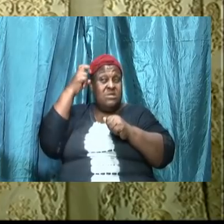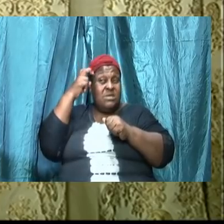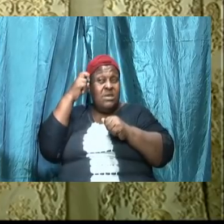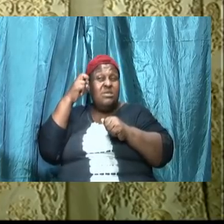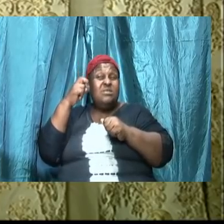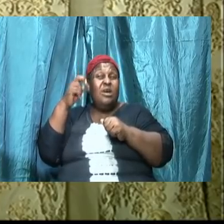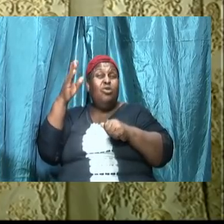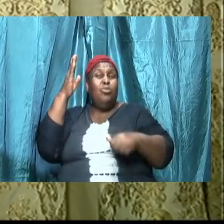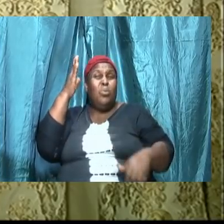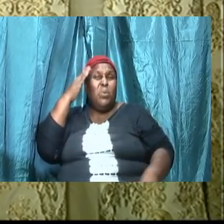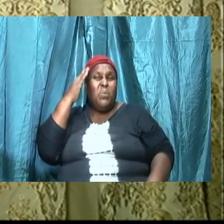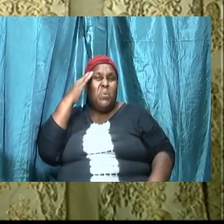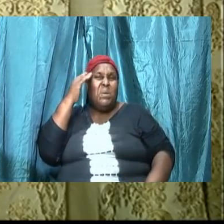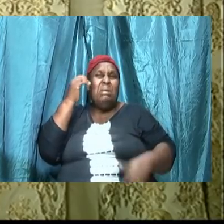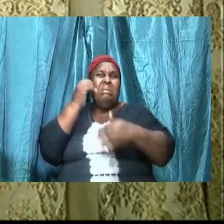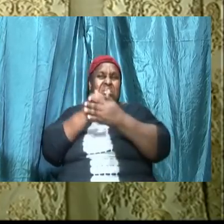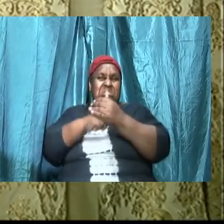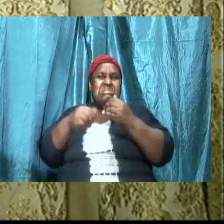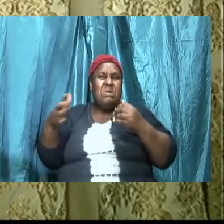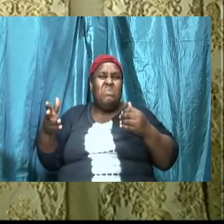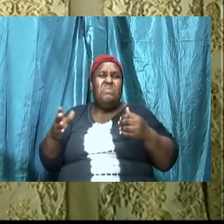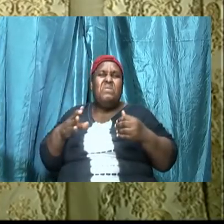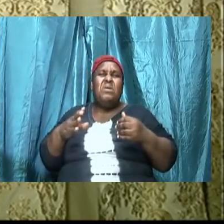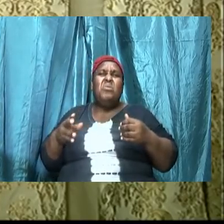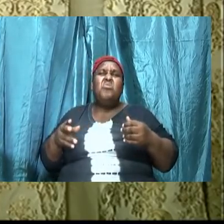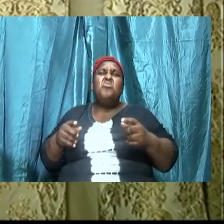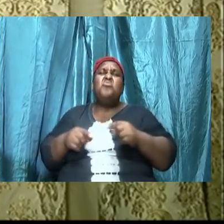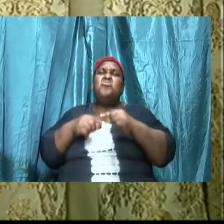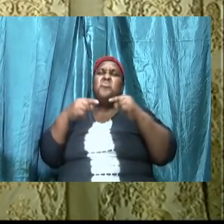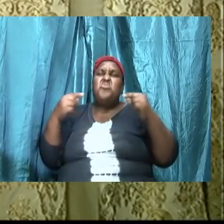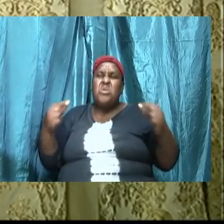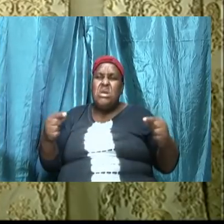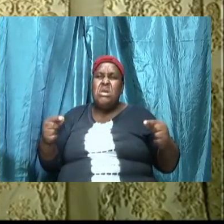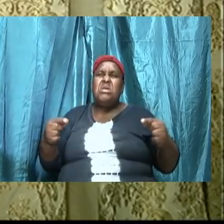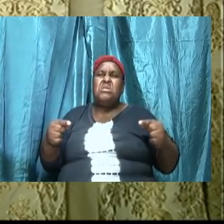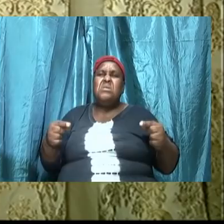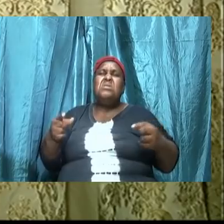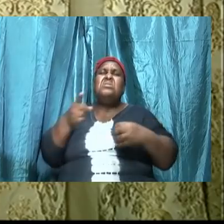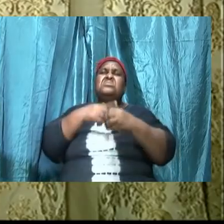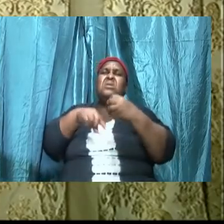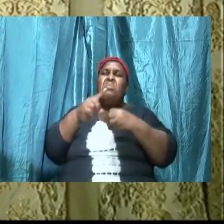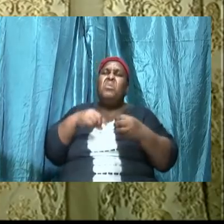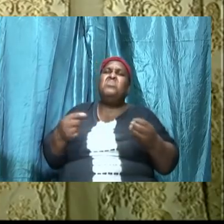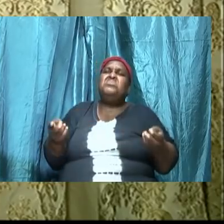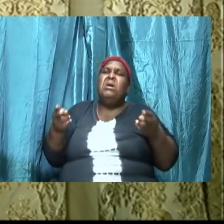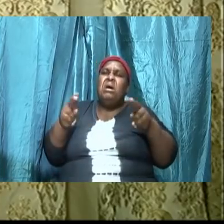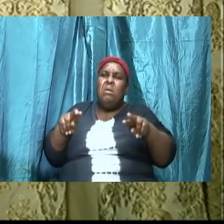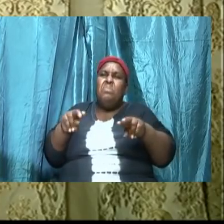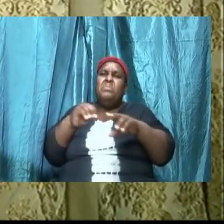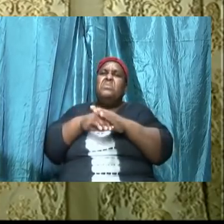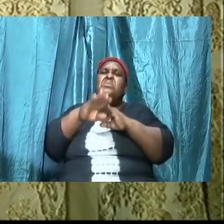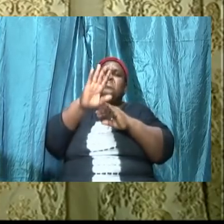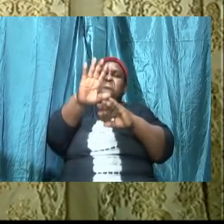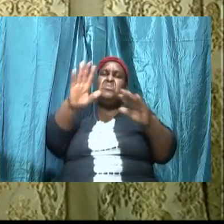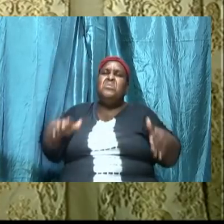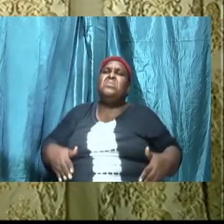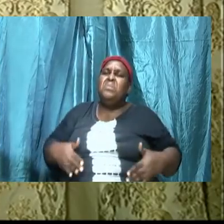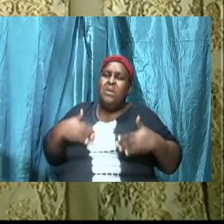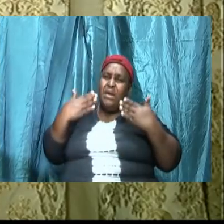something great is about to be unleashed something great is about to happen in your life